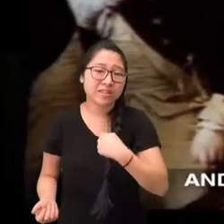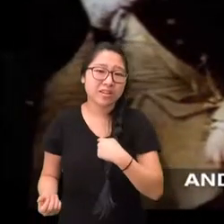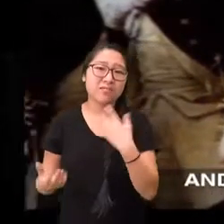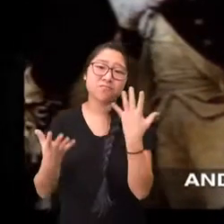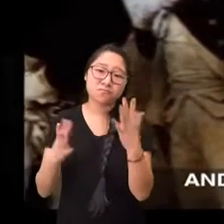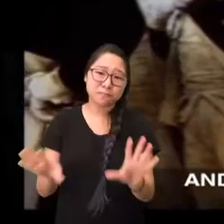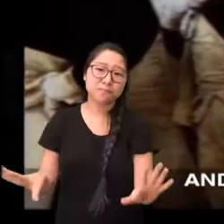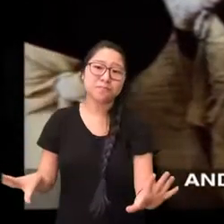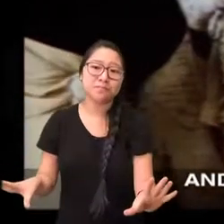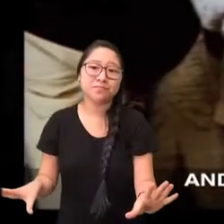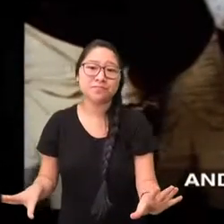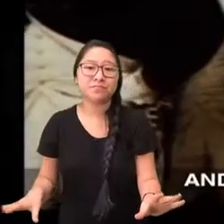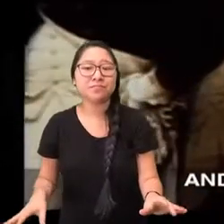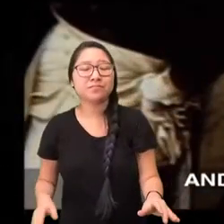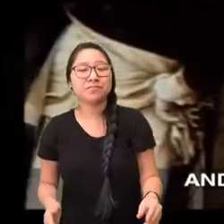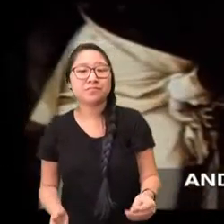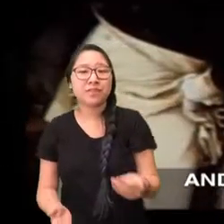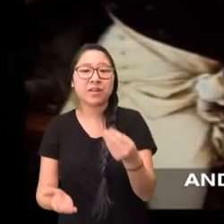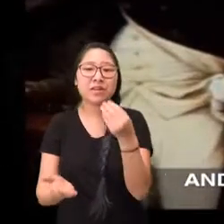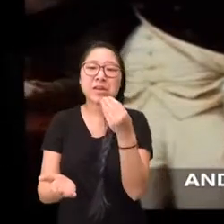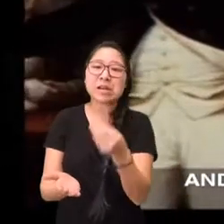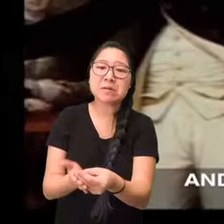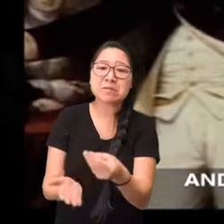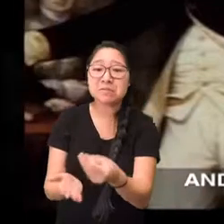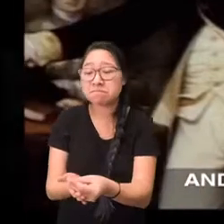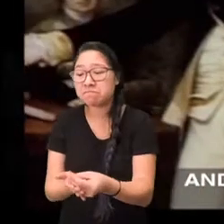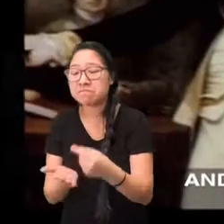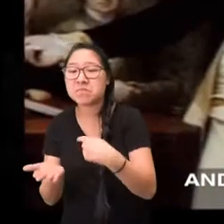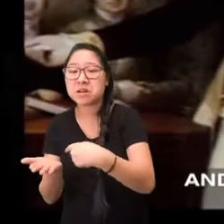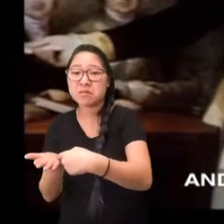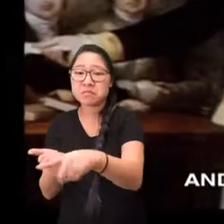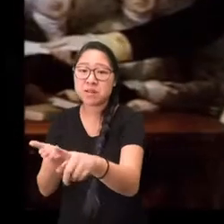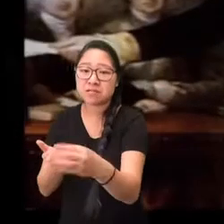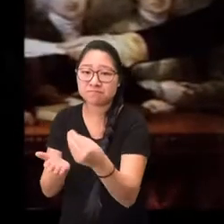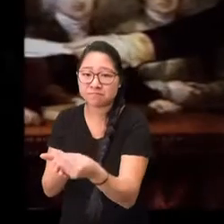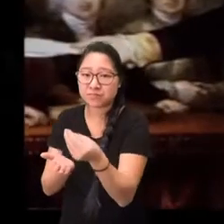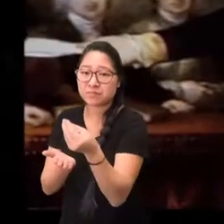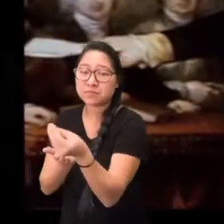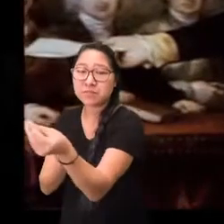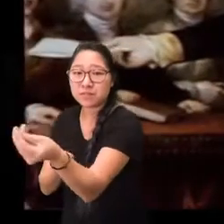and now I bid an affectionate farewell to Congress